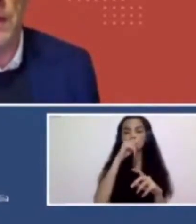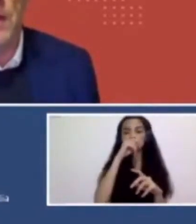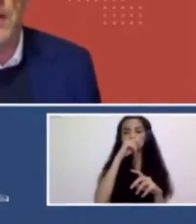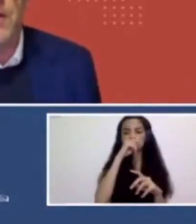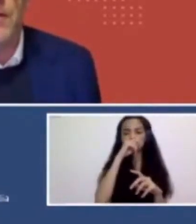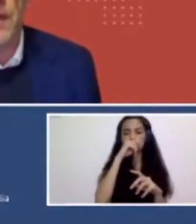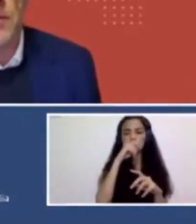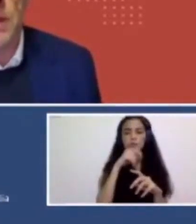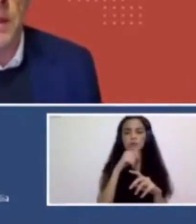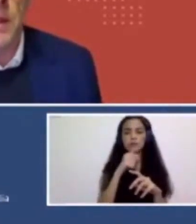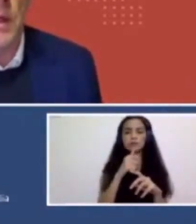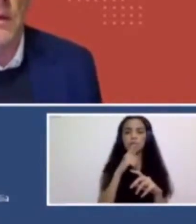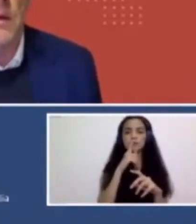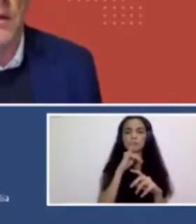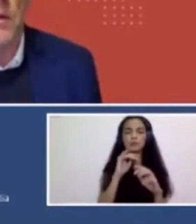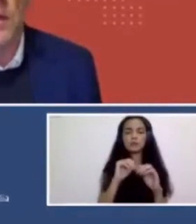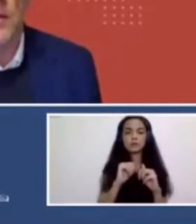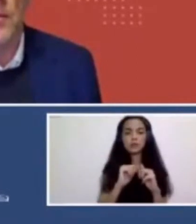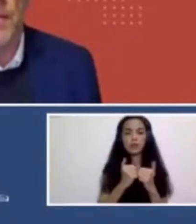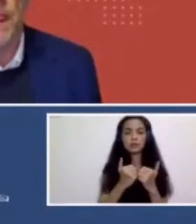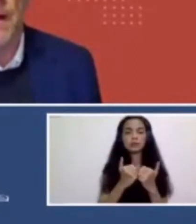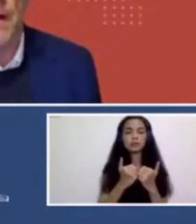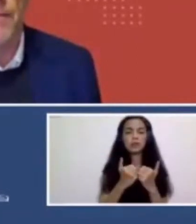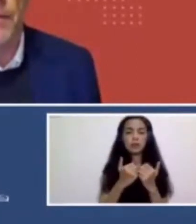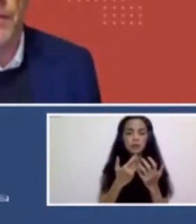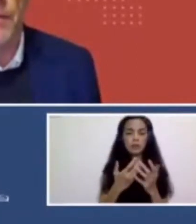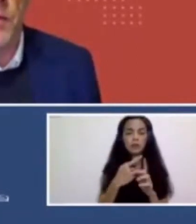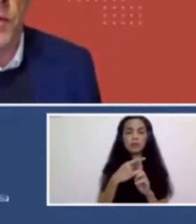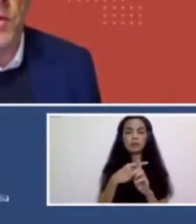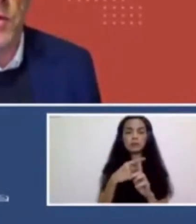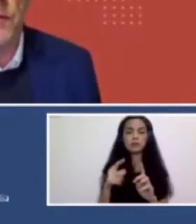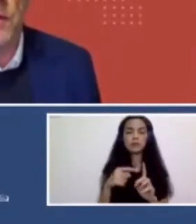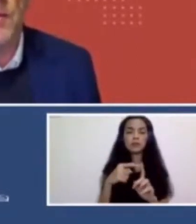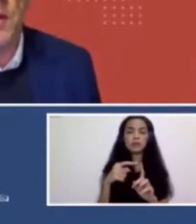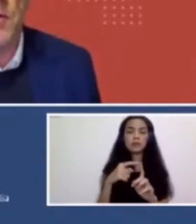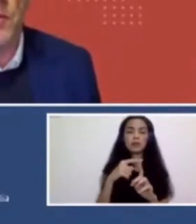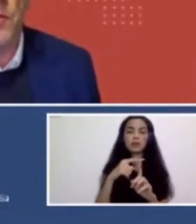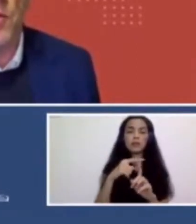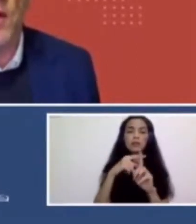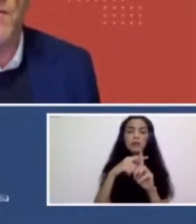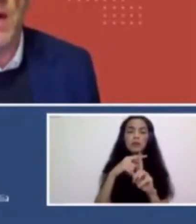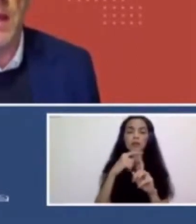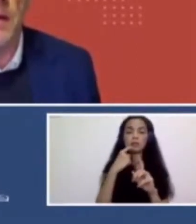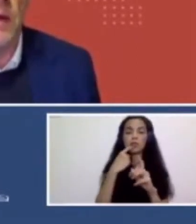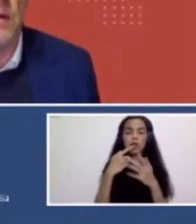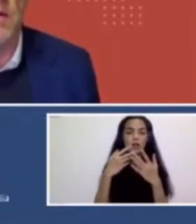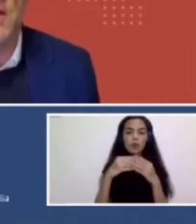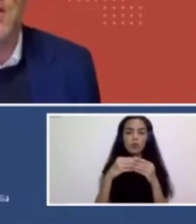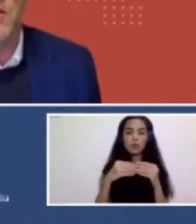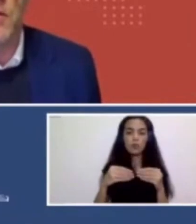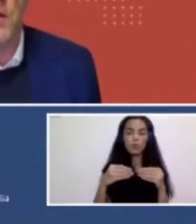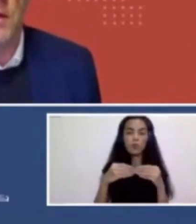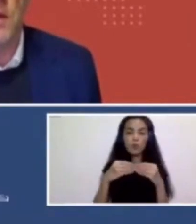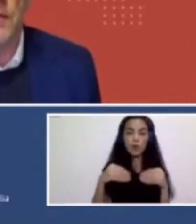outcome of, and they're, you know, fundamentally about, you know, um, um, not just the question of climate change, but also a way